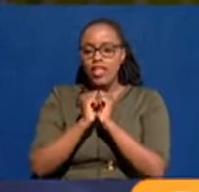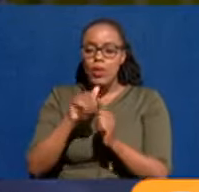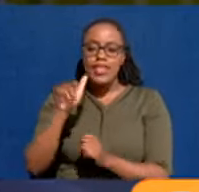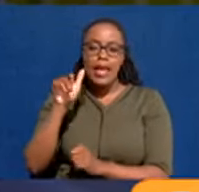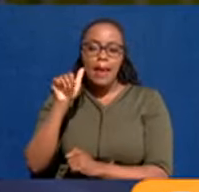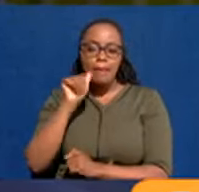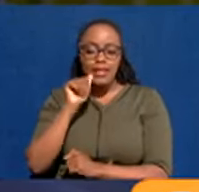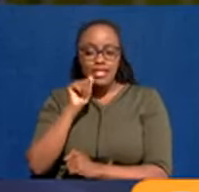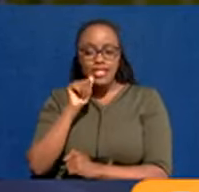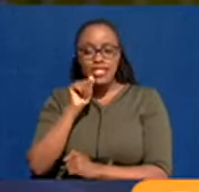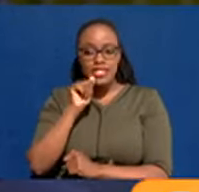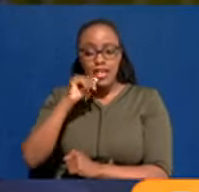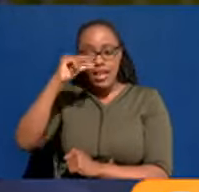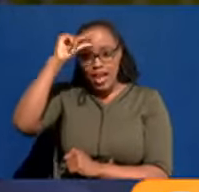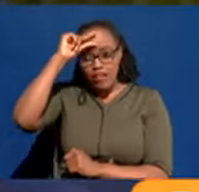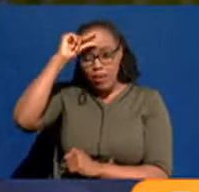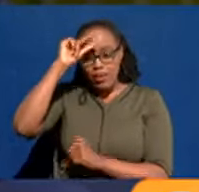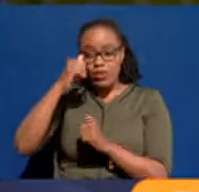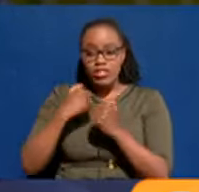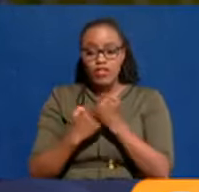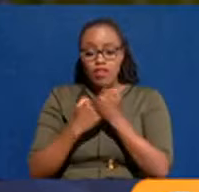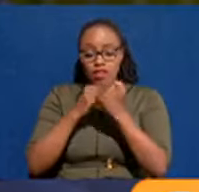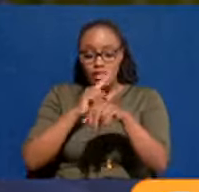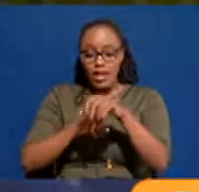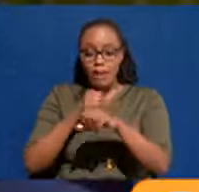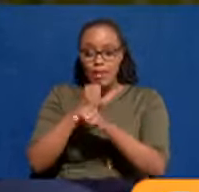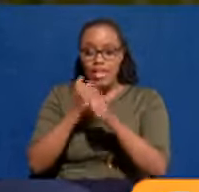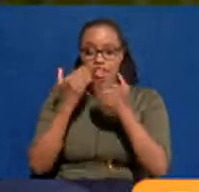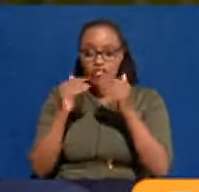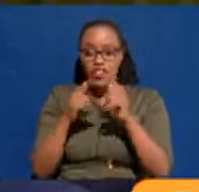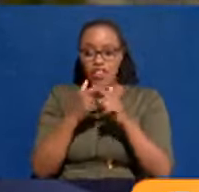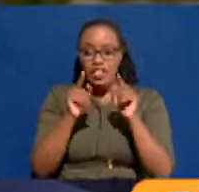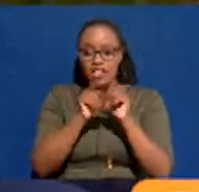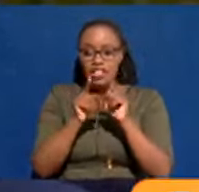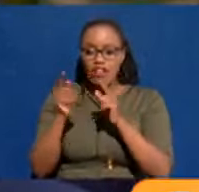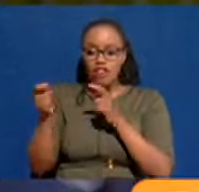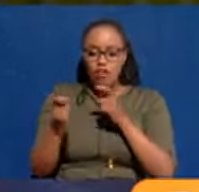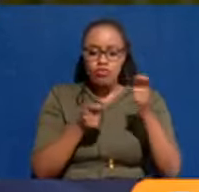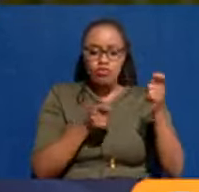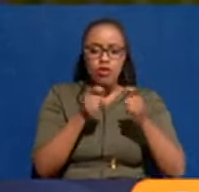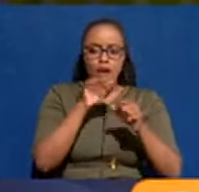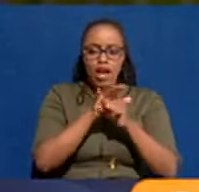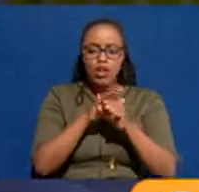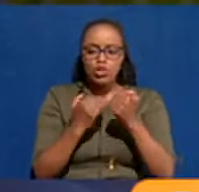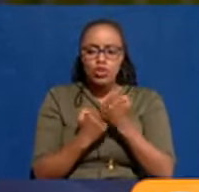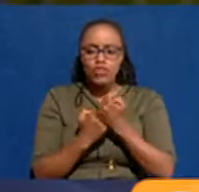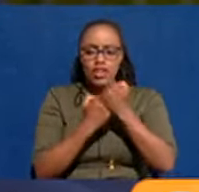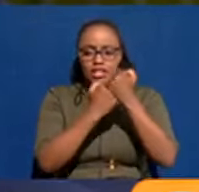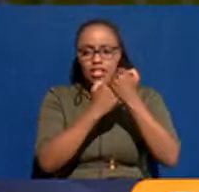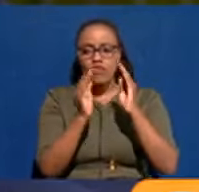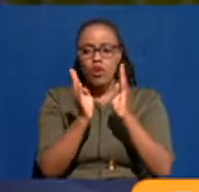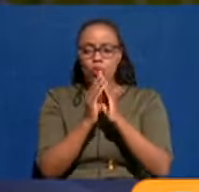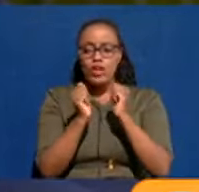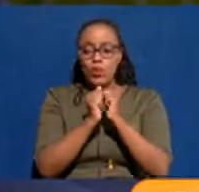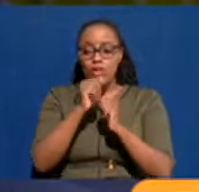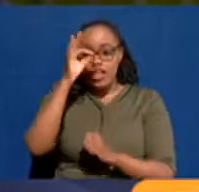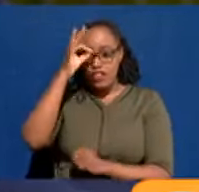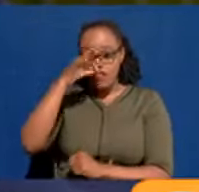That has already been done. Once that has been done, of course, it is attracting a lot of support. On Thursday, I'm meeting with the French